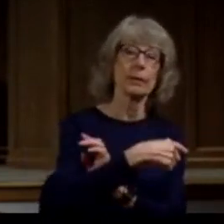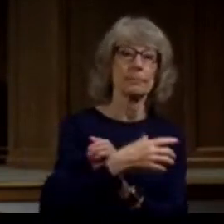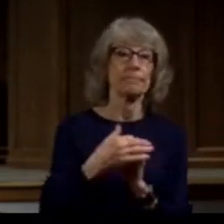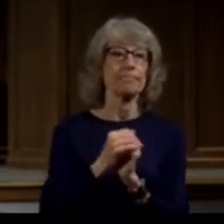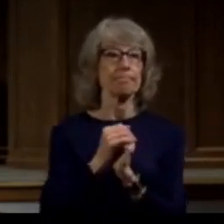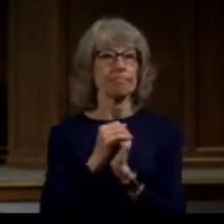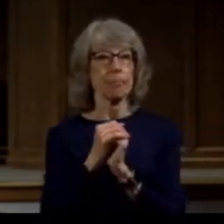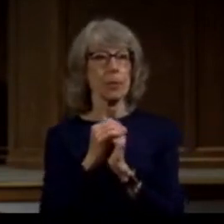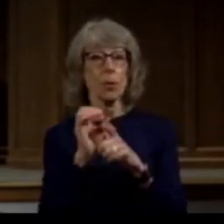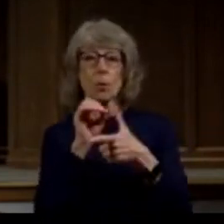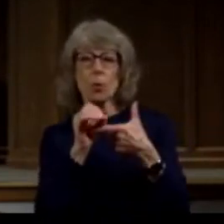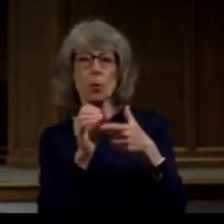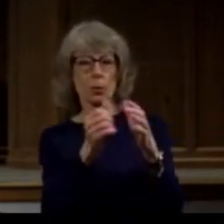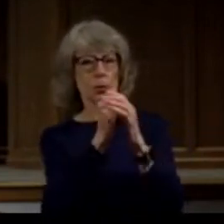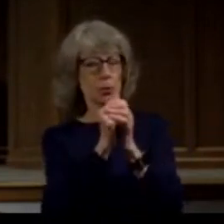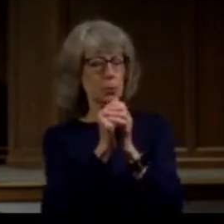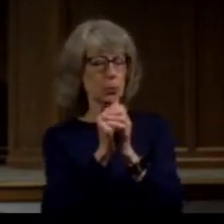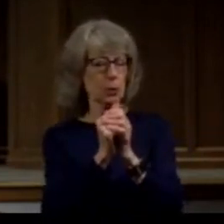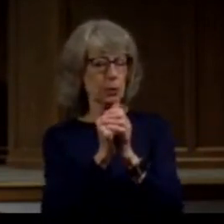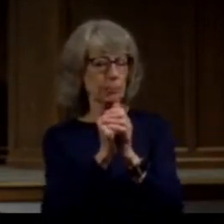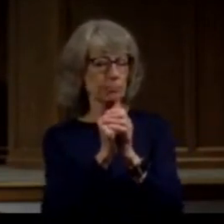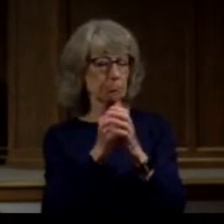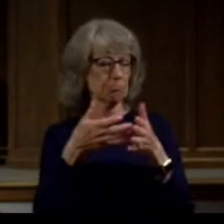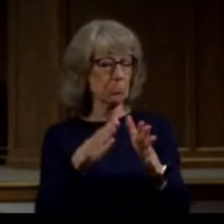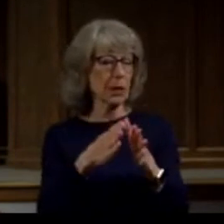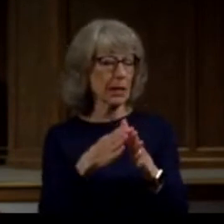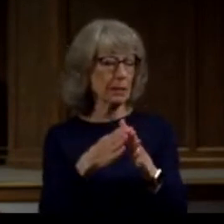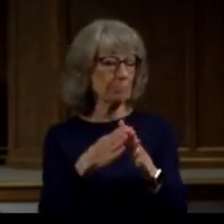good thing 2000 years later we got it figured out